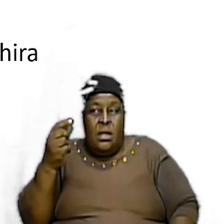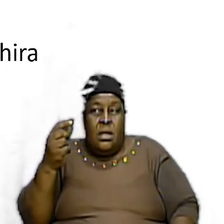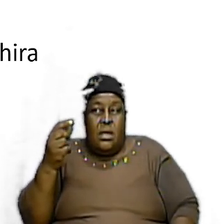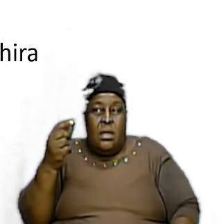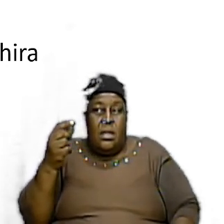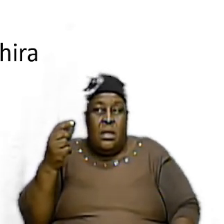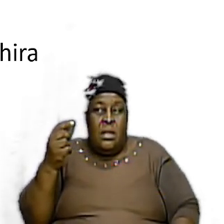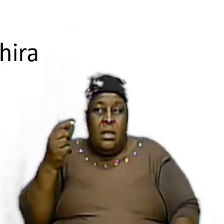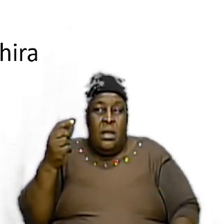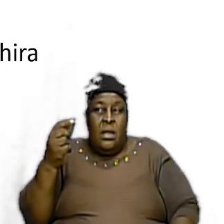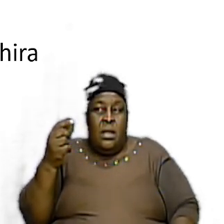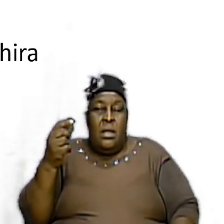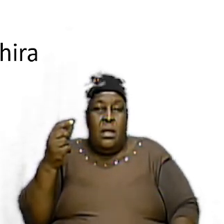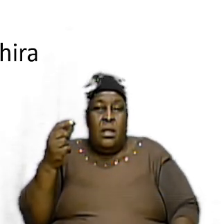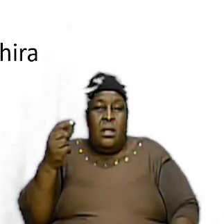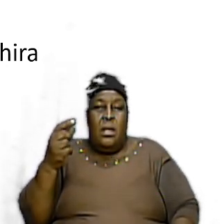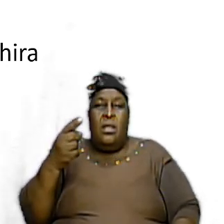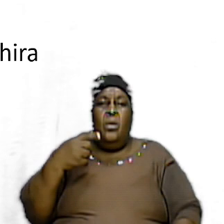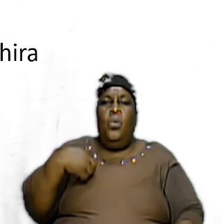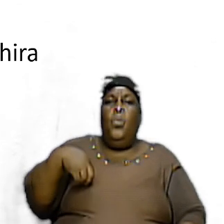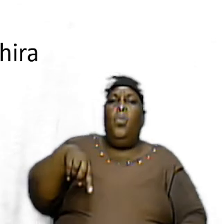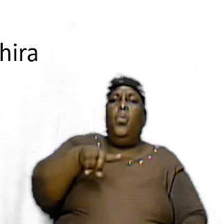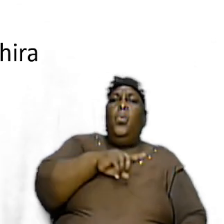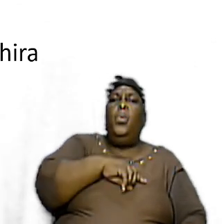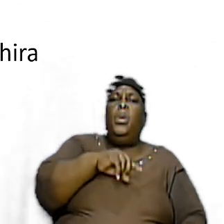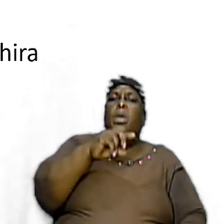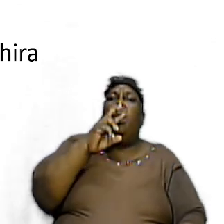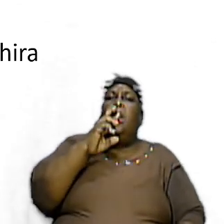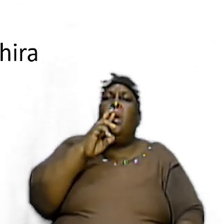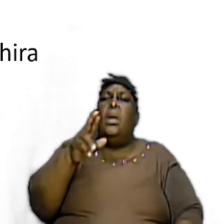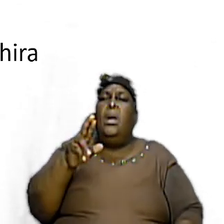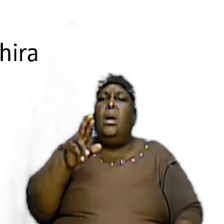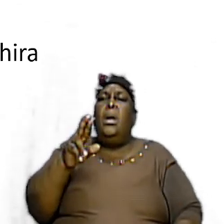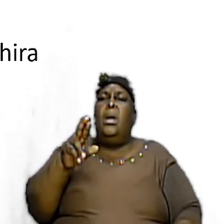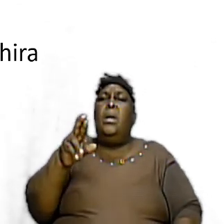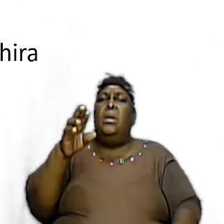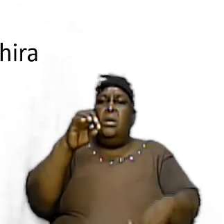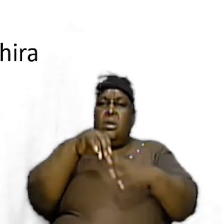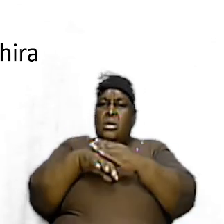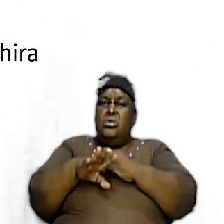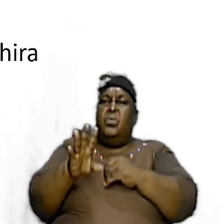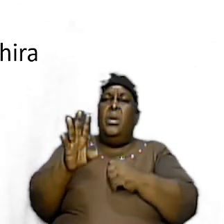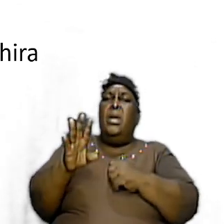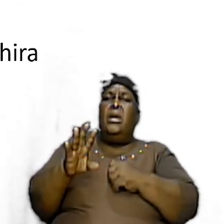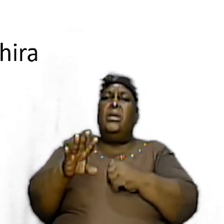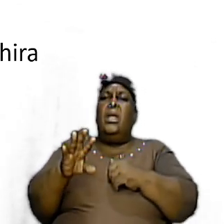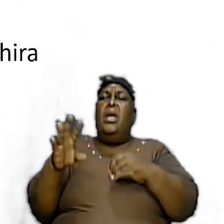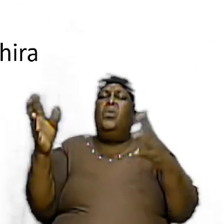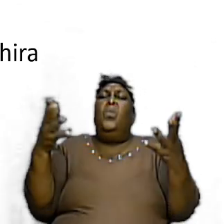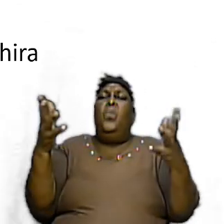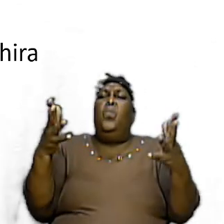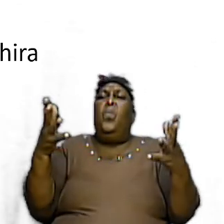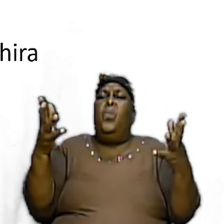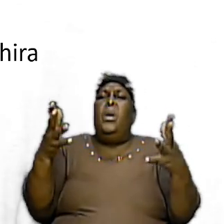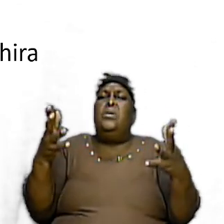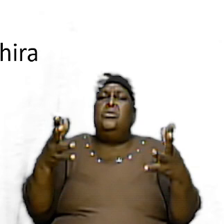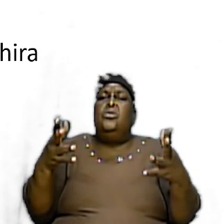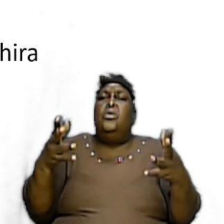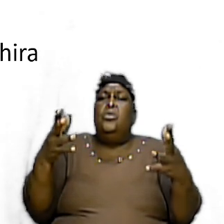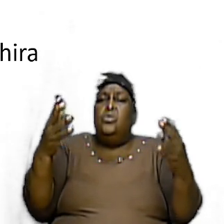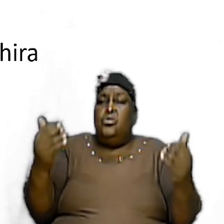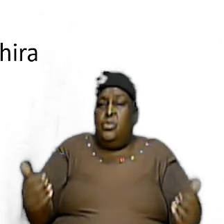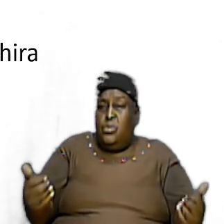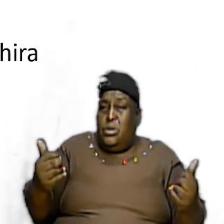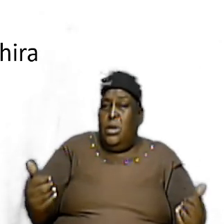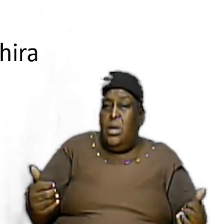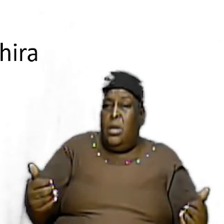to understand that we are intertwined and what we are in today was